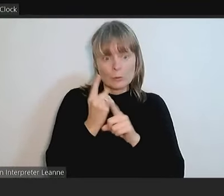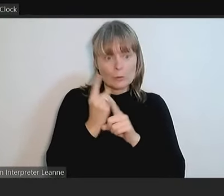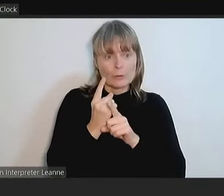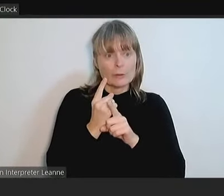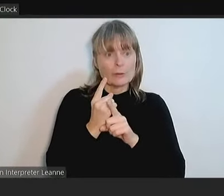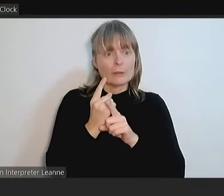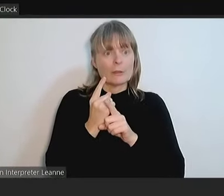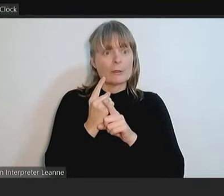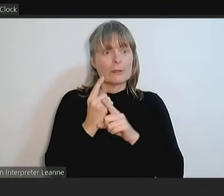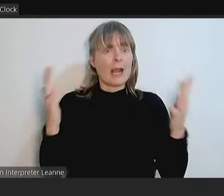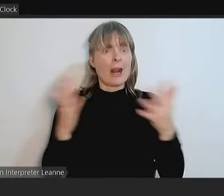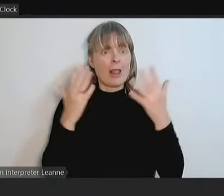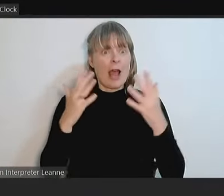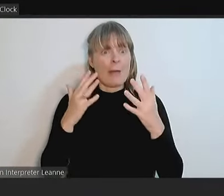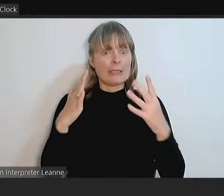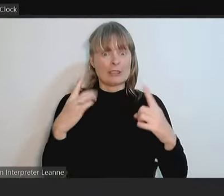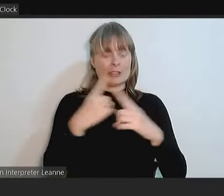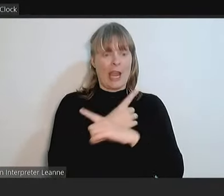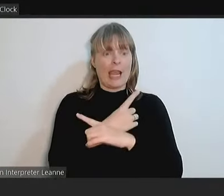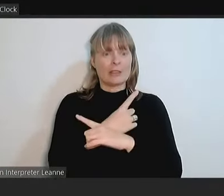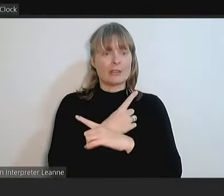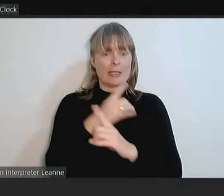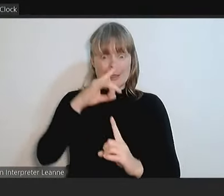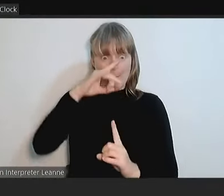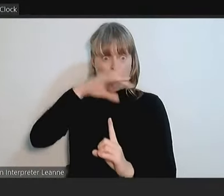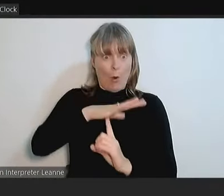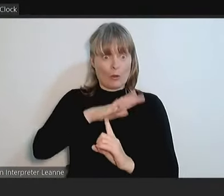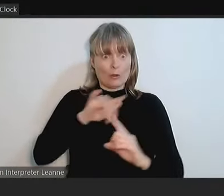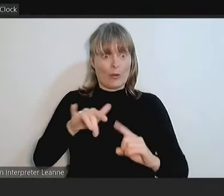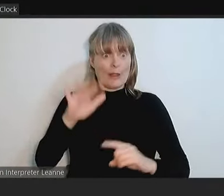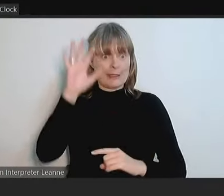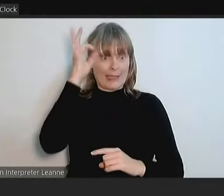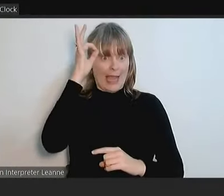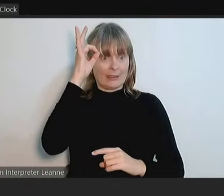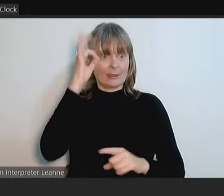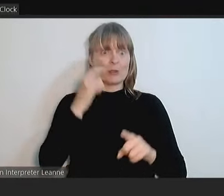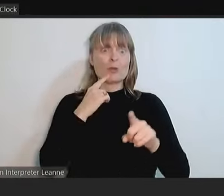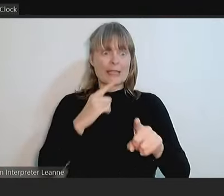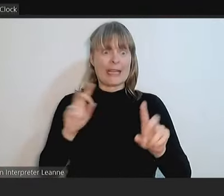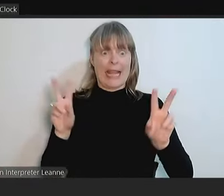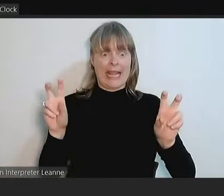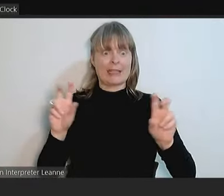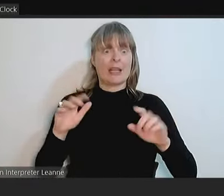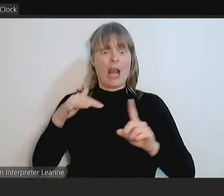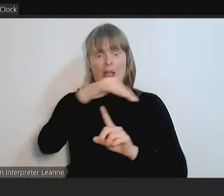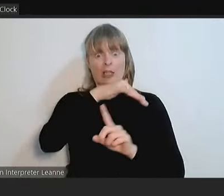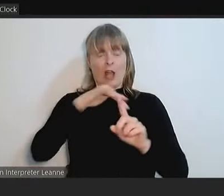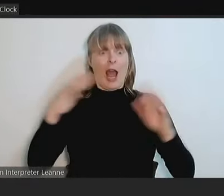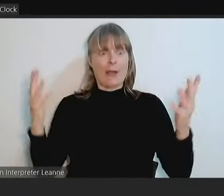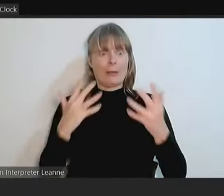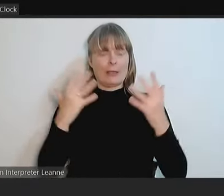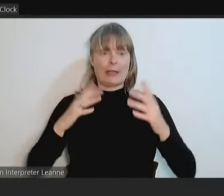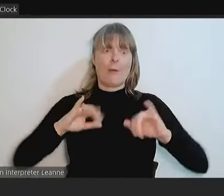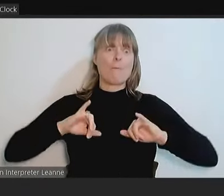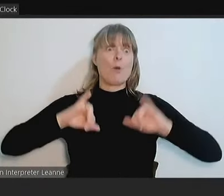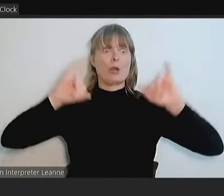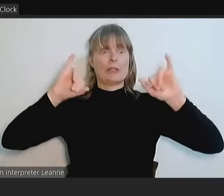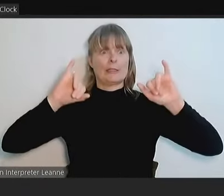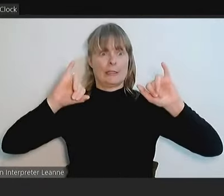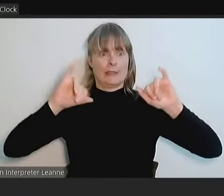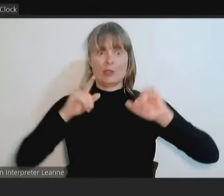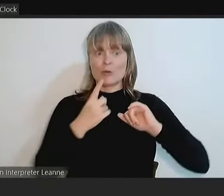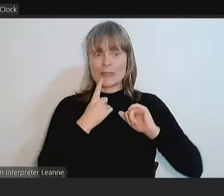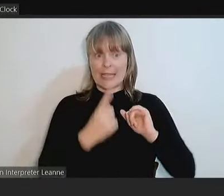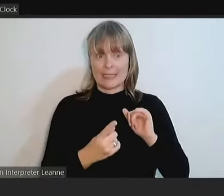to this community and this council, so much so that you declared a climate emergency. Climate and nature have an intimate